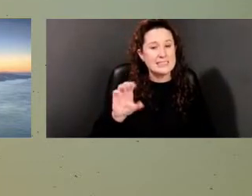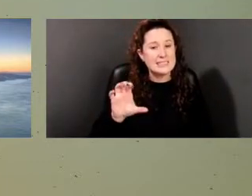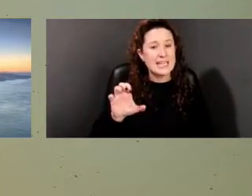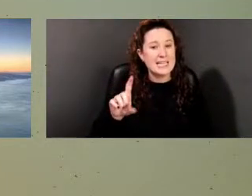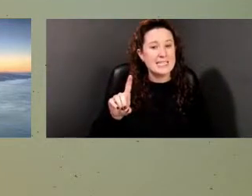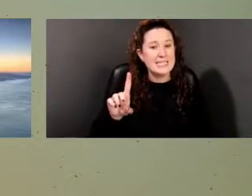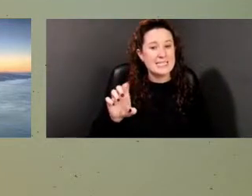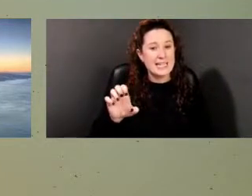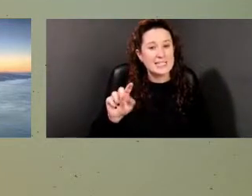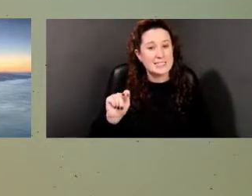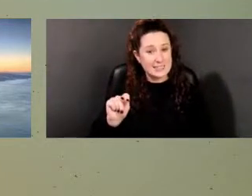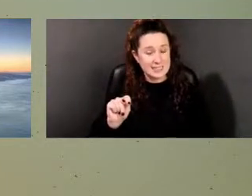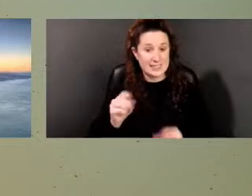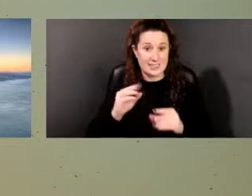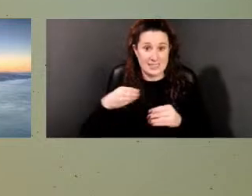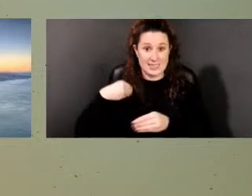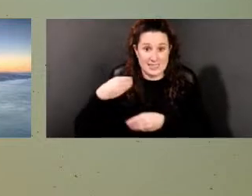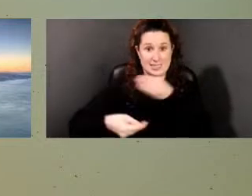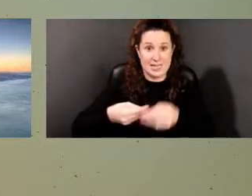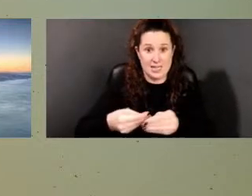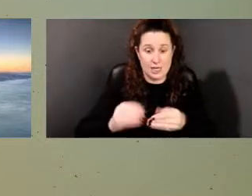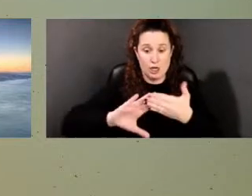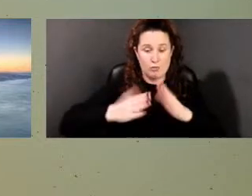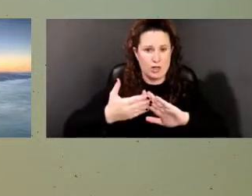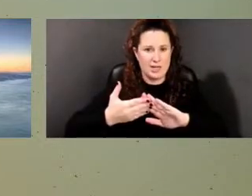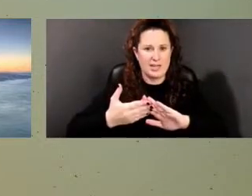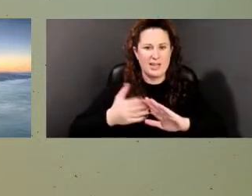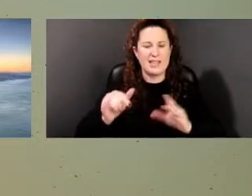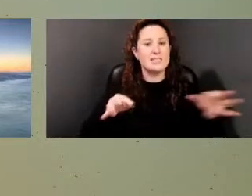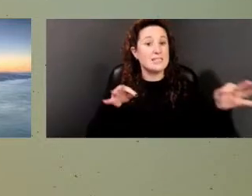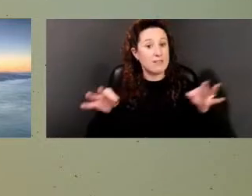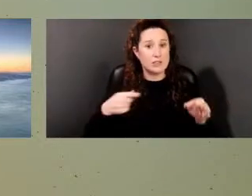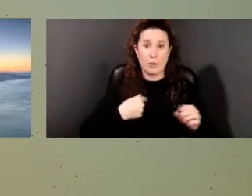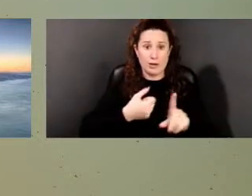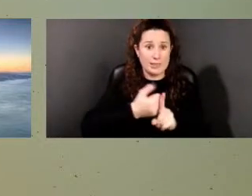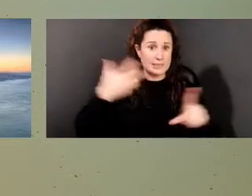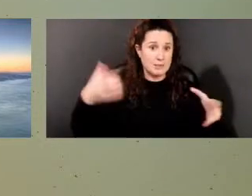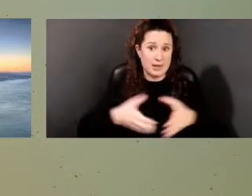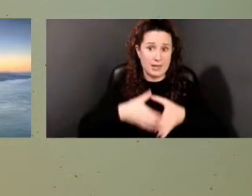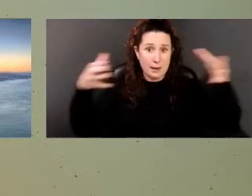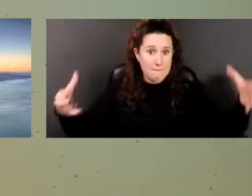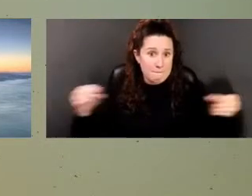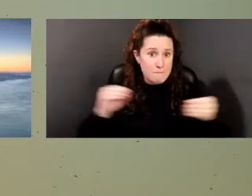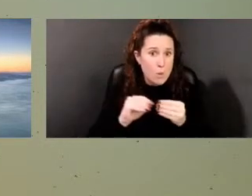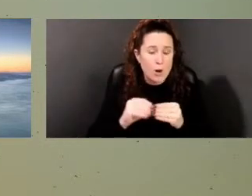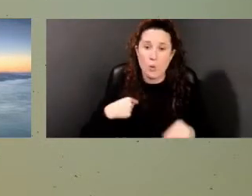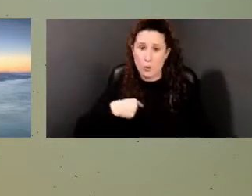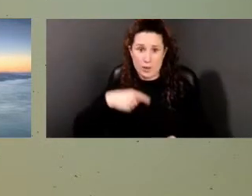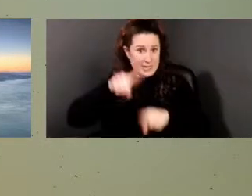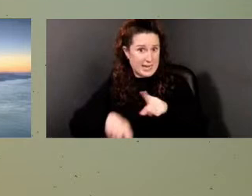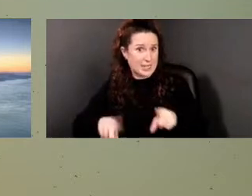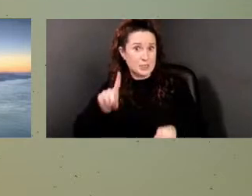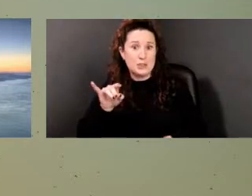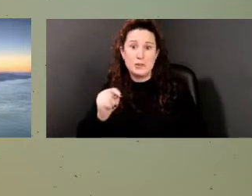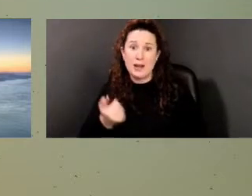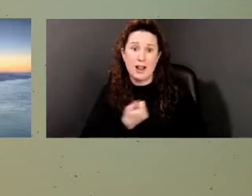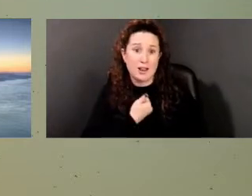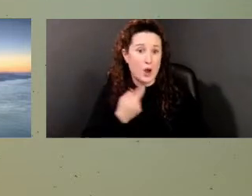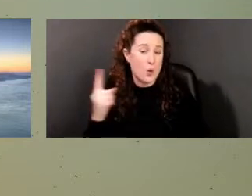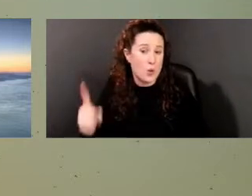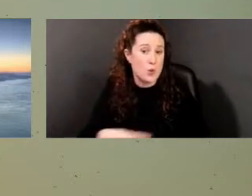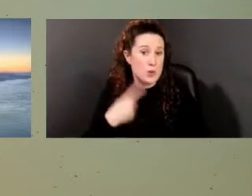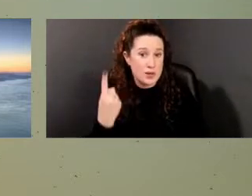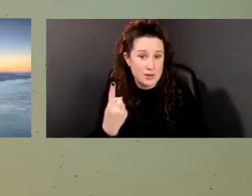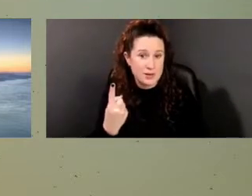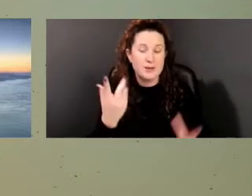to help us make these decisions. We can't make them alone. HCA, State of Delaware does not want to make them alone. We want to involve the